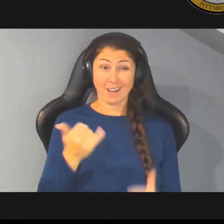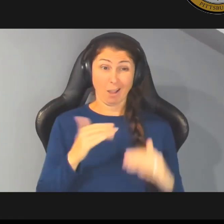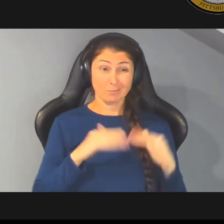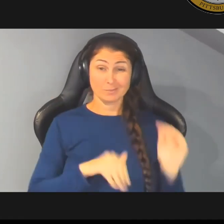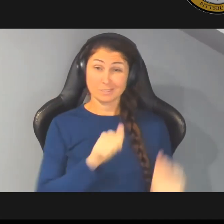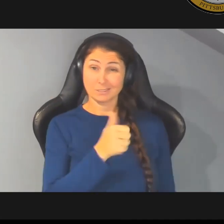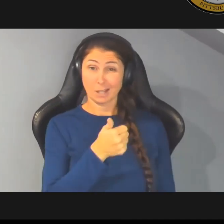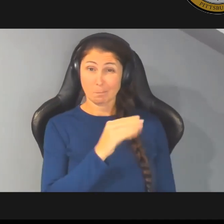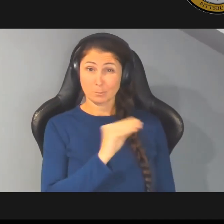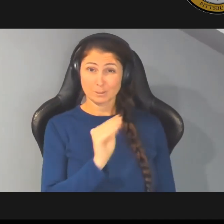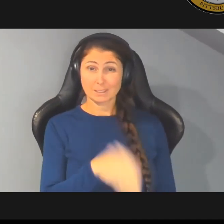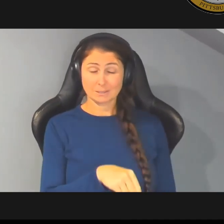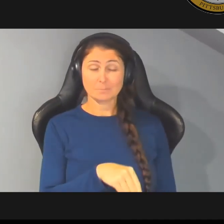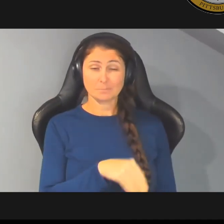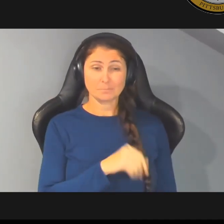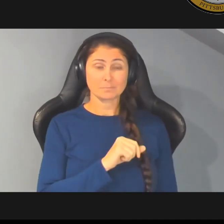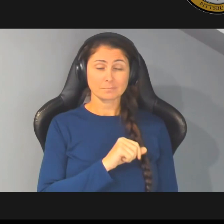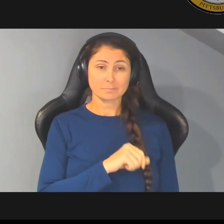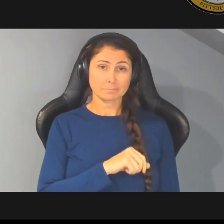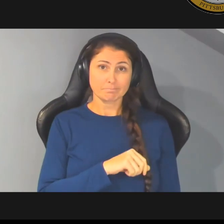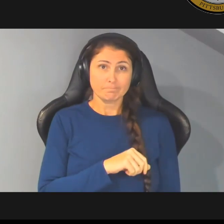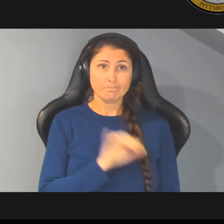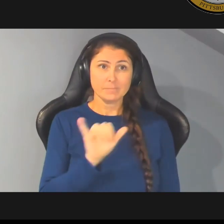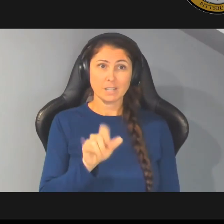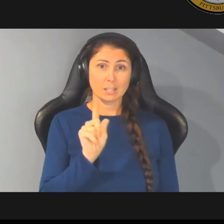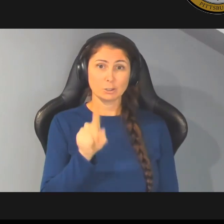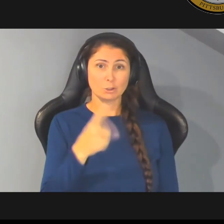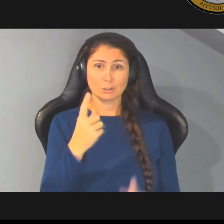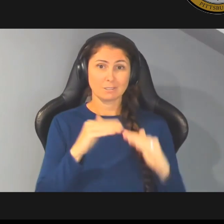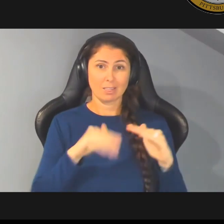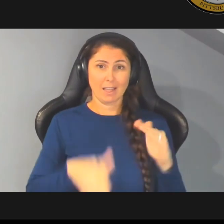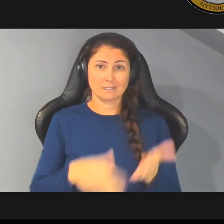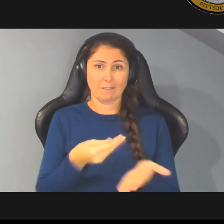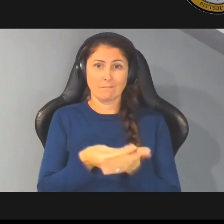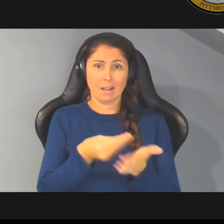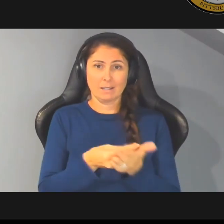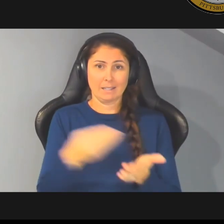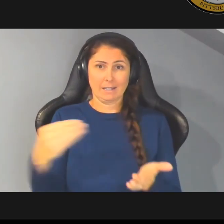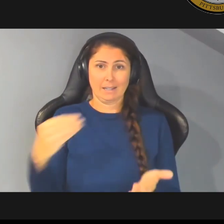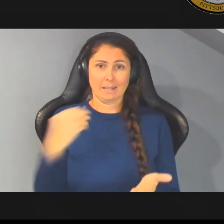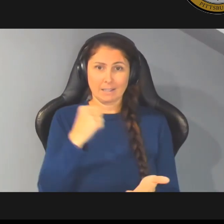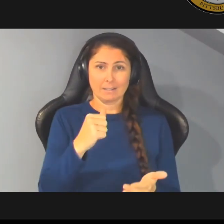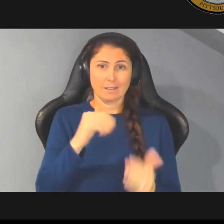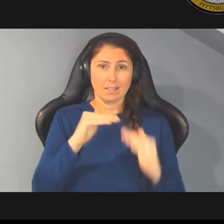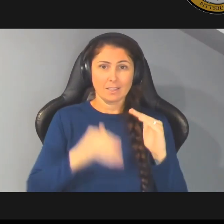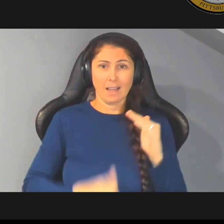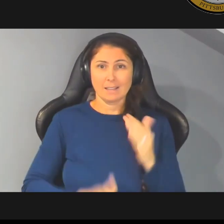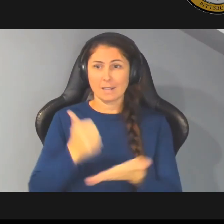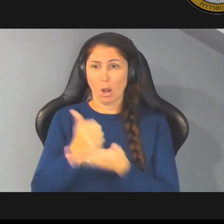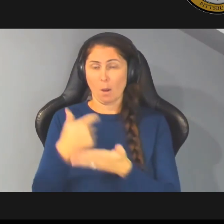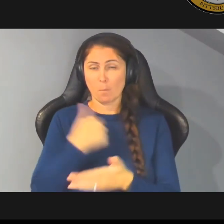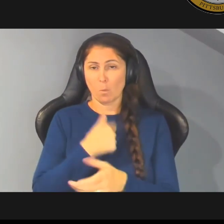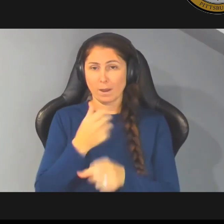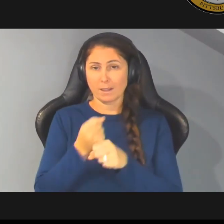so that's just less funding that we get less help from the federal government that we get